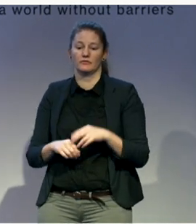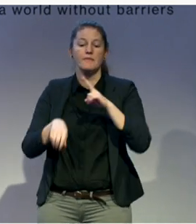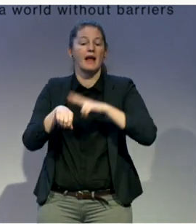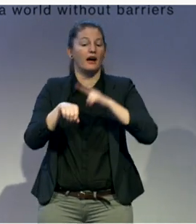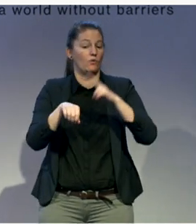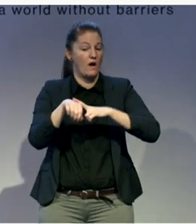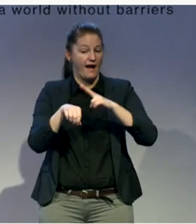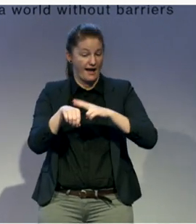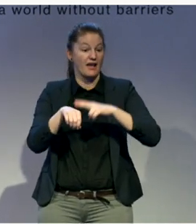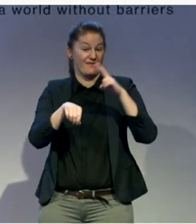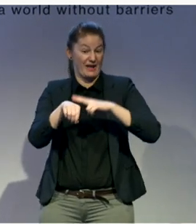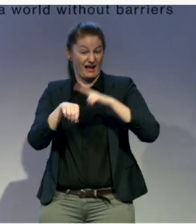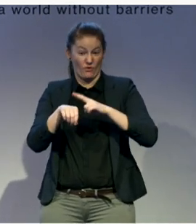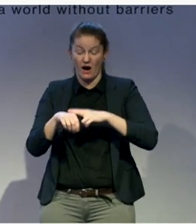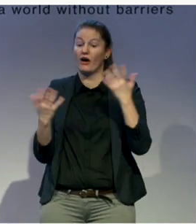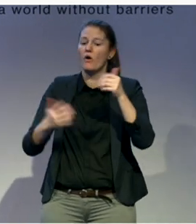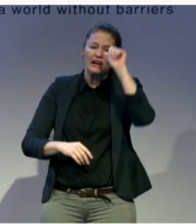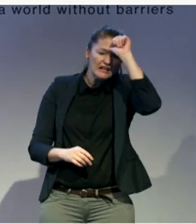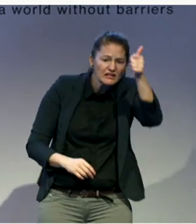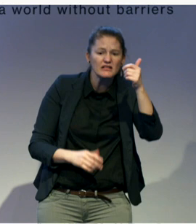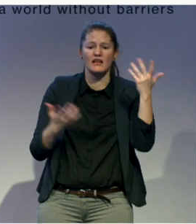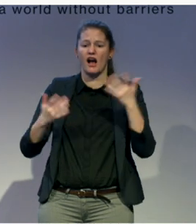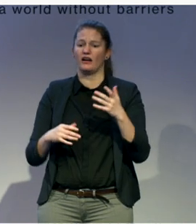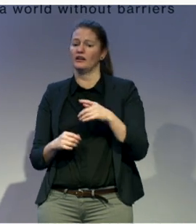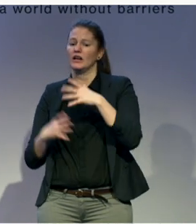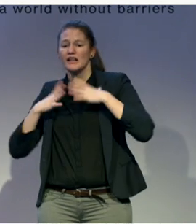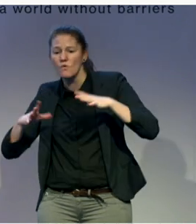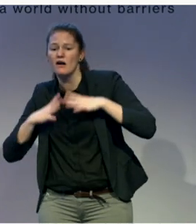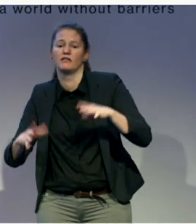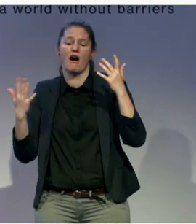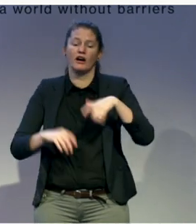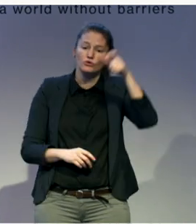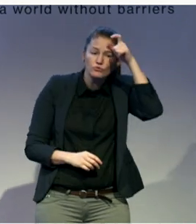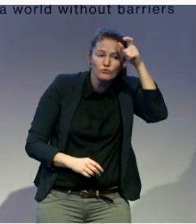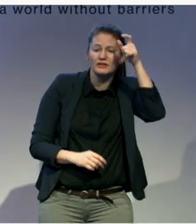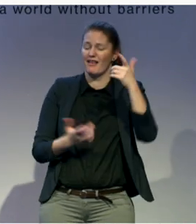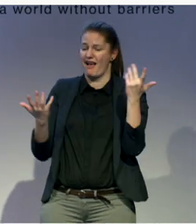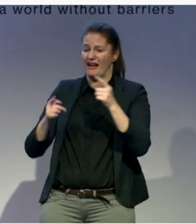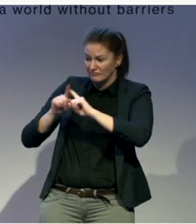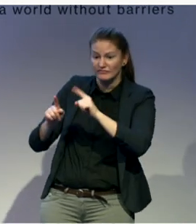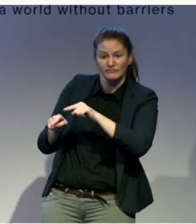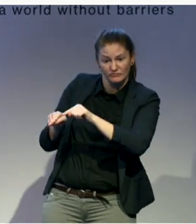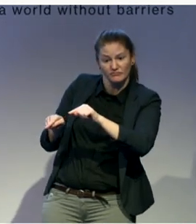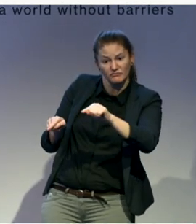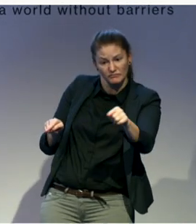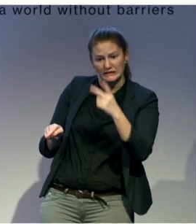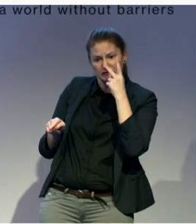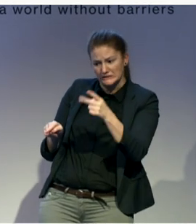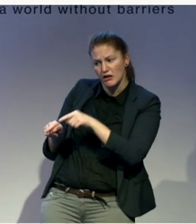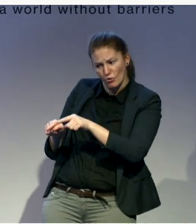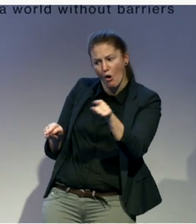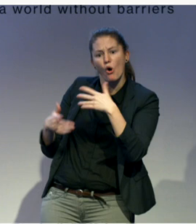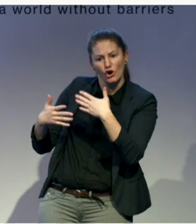blind voters in Georgia and Turkey. And we're joined today by panelists from organizations that are making great strides. So